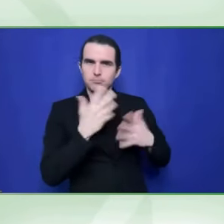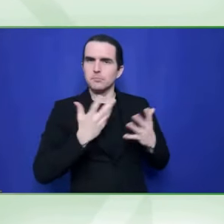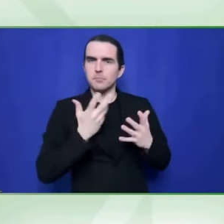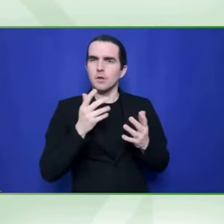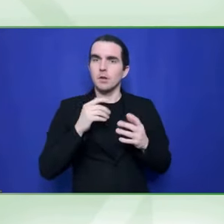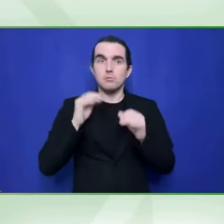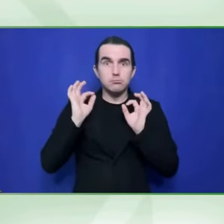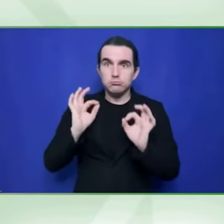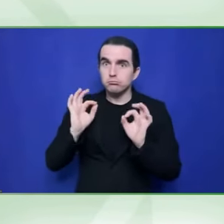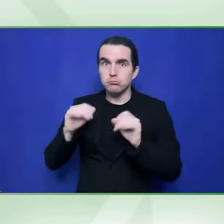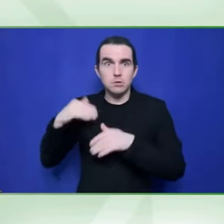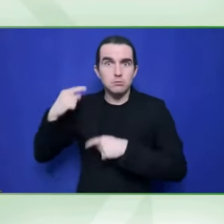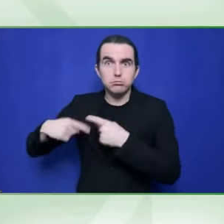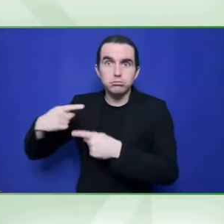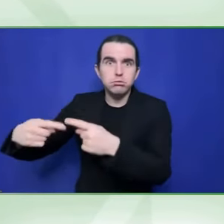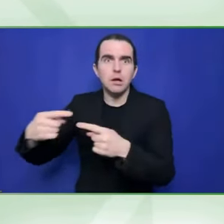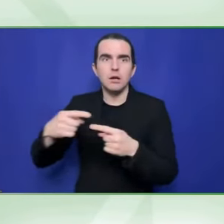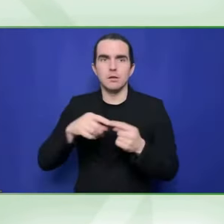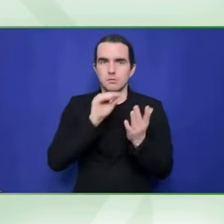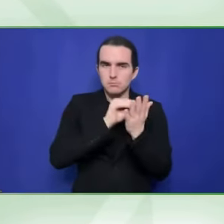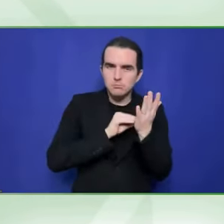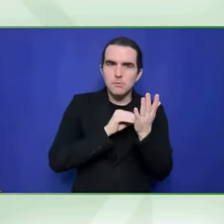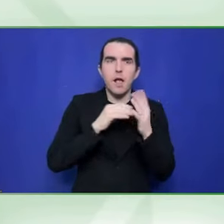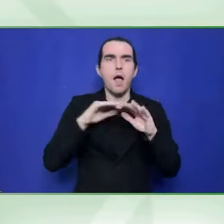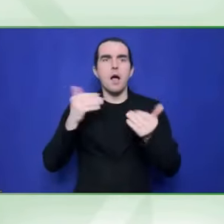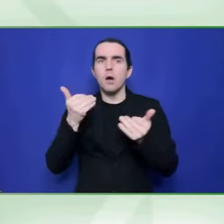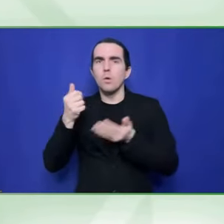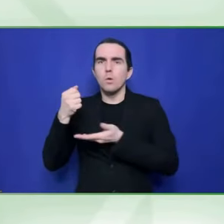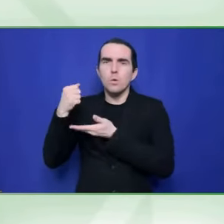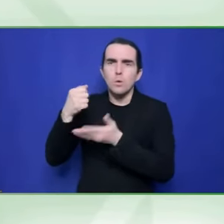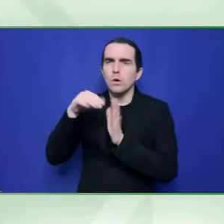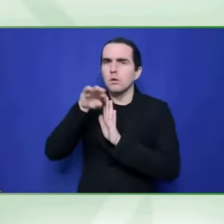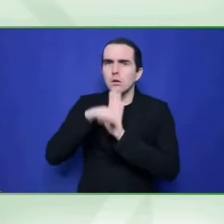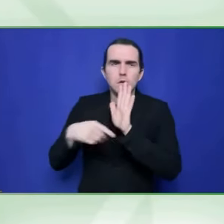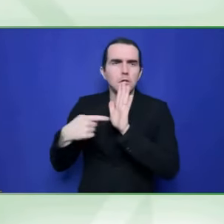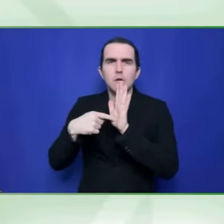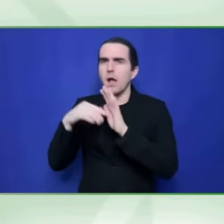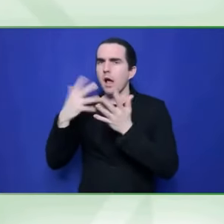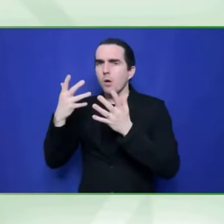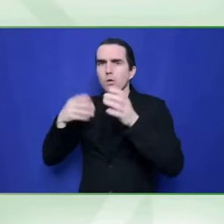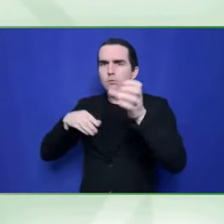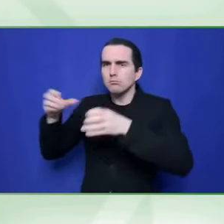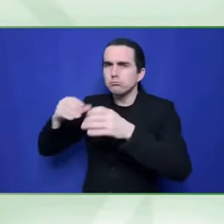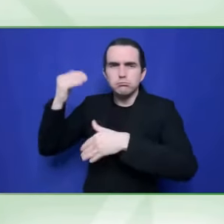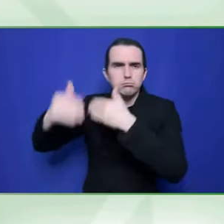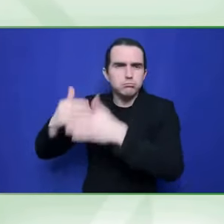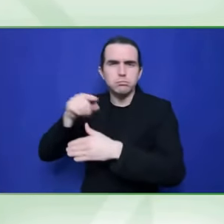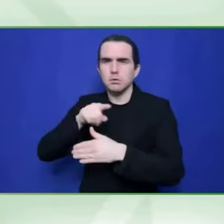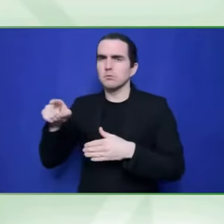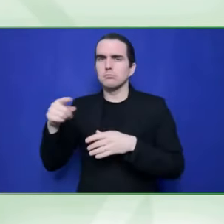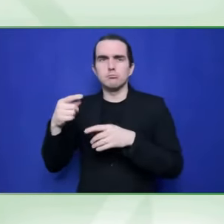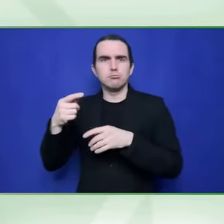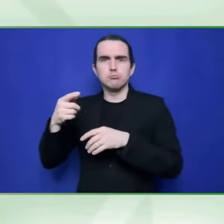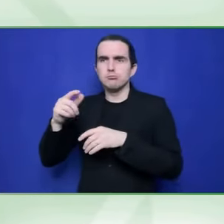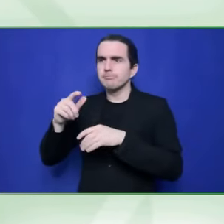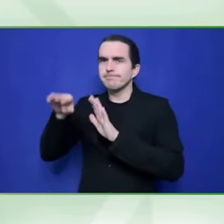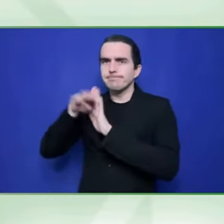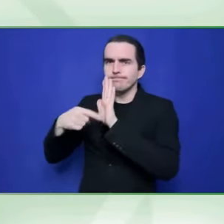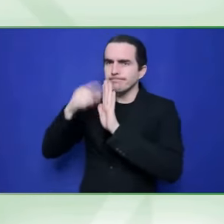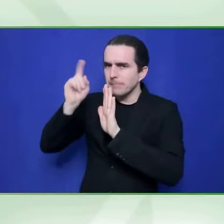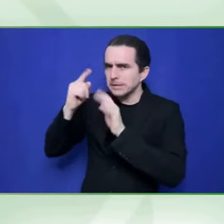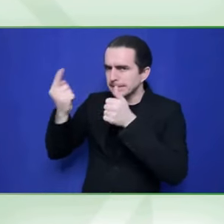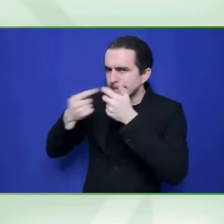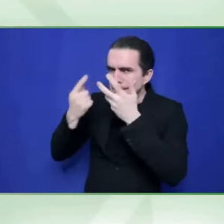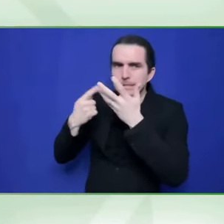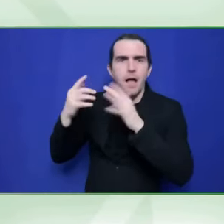considerations into how they source and manufacture products. Because if they are, that is, that is actually change that's coming up from the